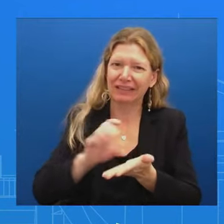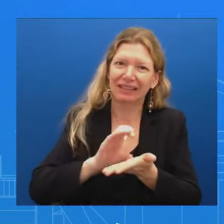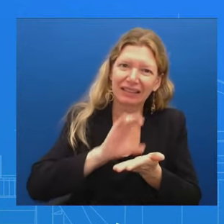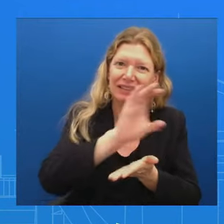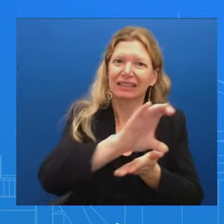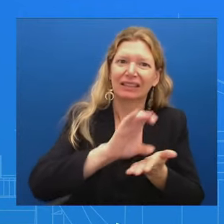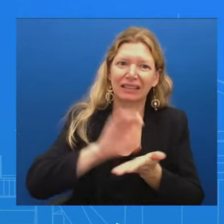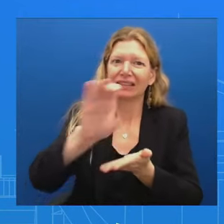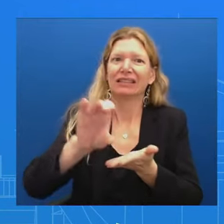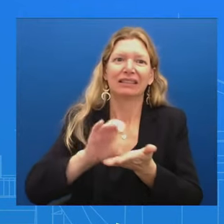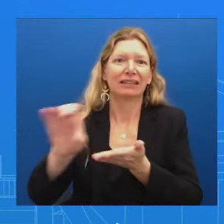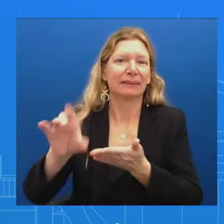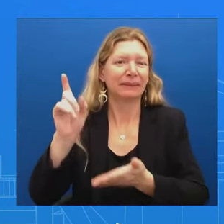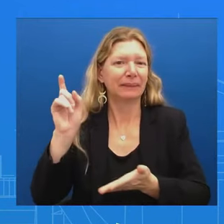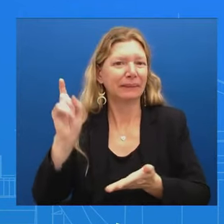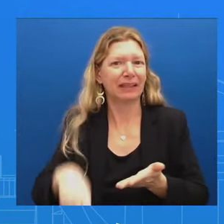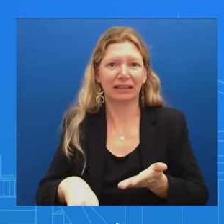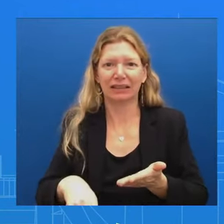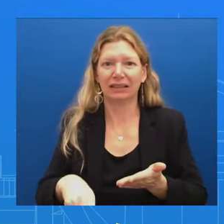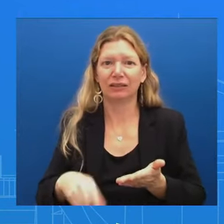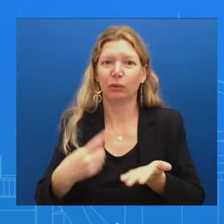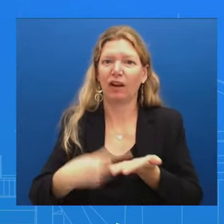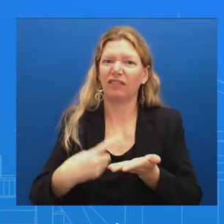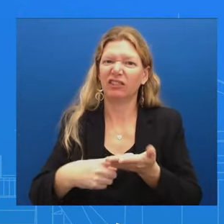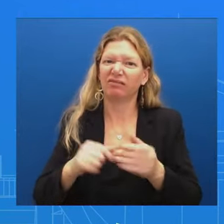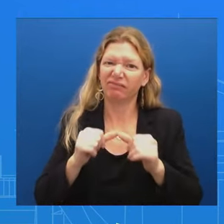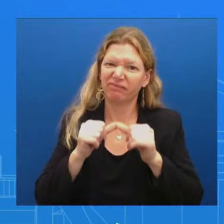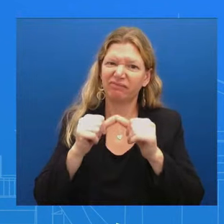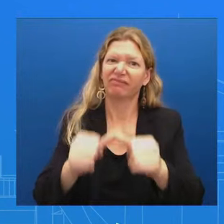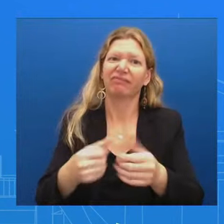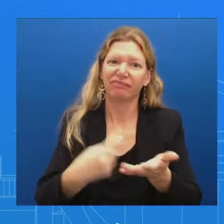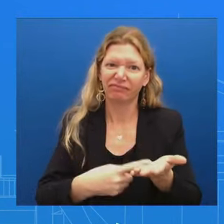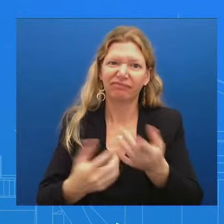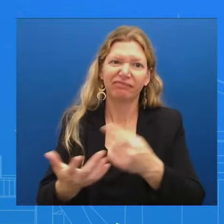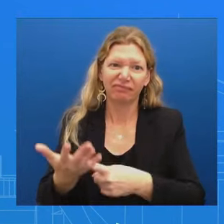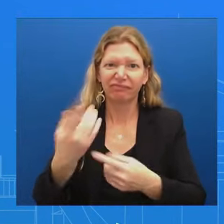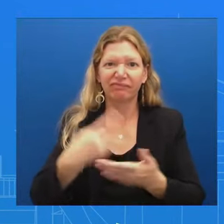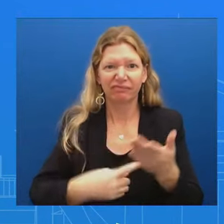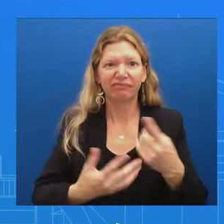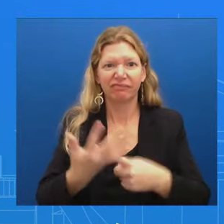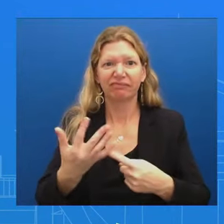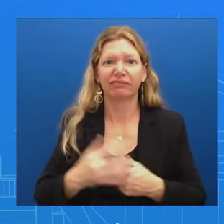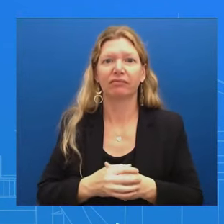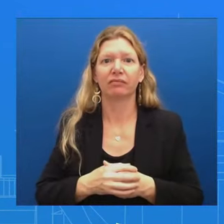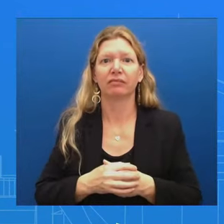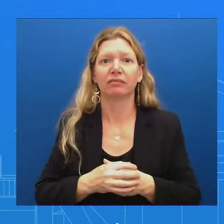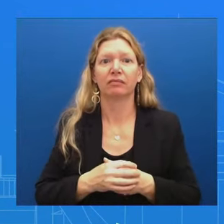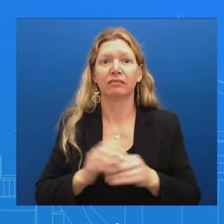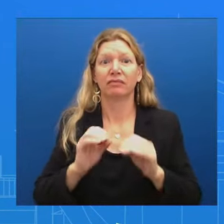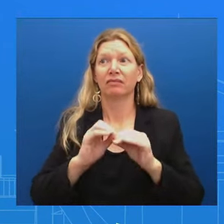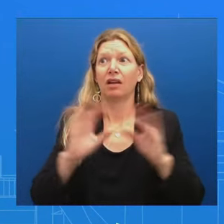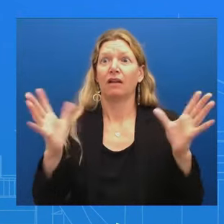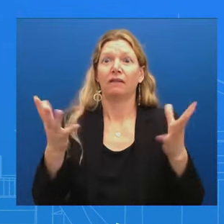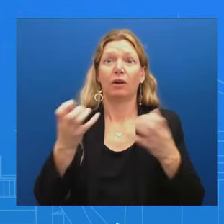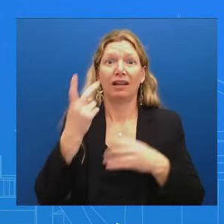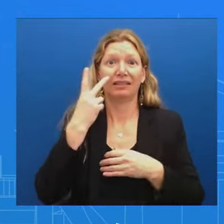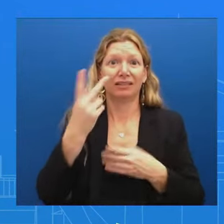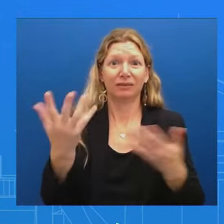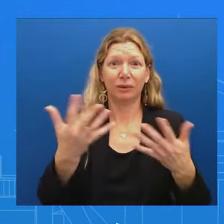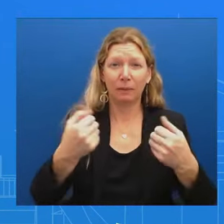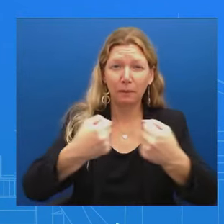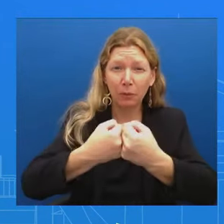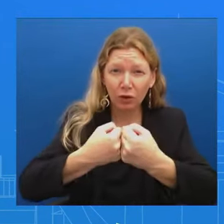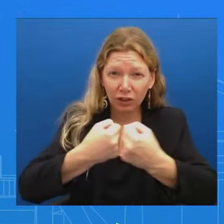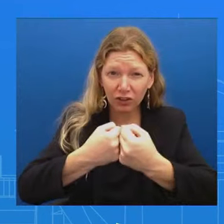obviously, what we wanted to see is the border security component Negotiation piece of that to be included